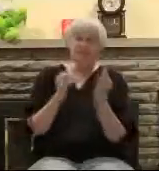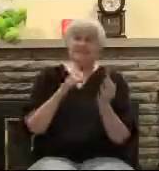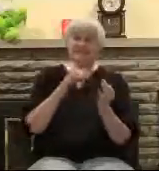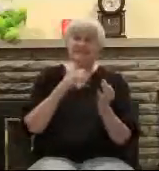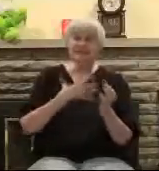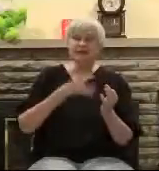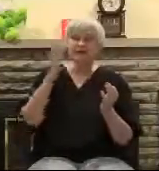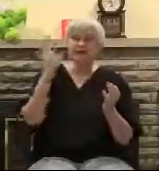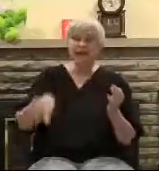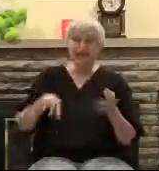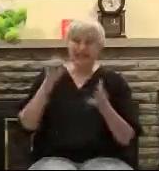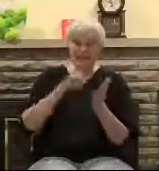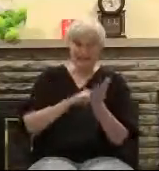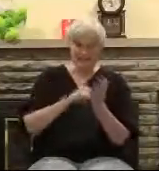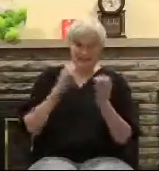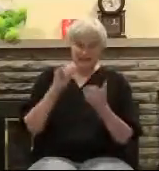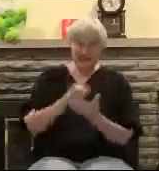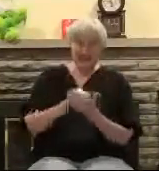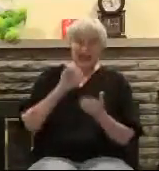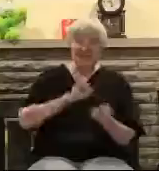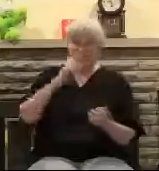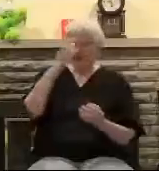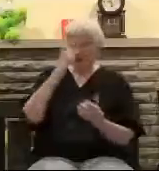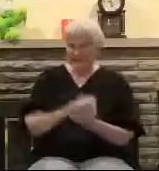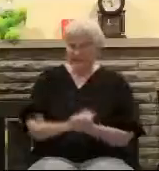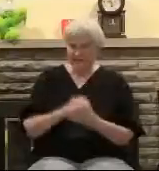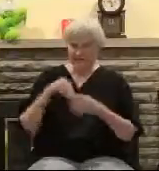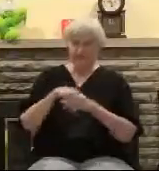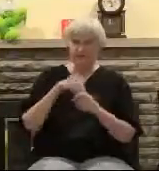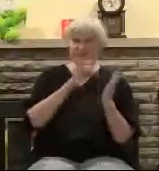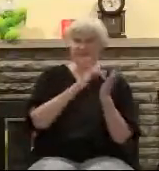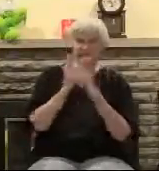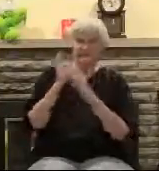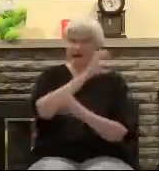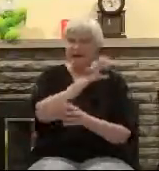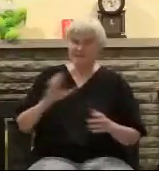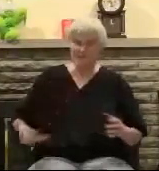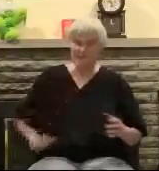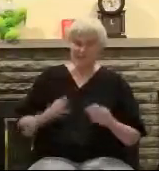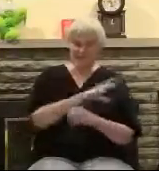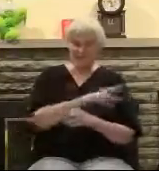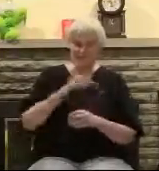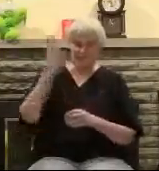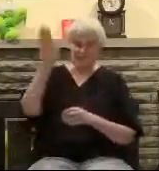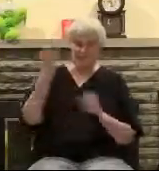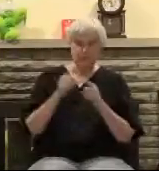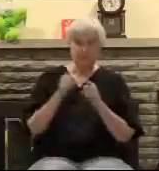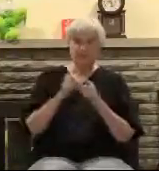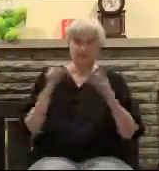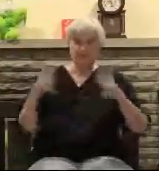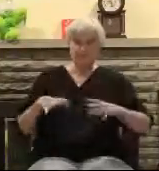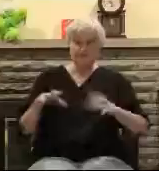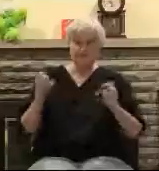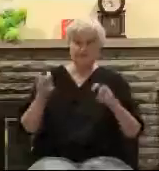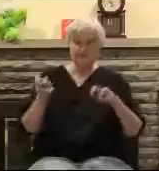And to that we say amen, Sister Catherine. And we thank God for believers like her. We are very encouraged